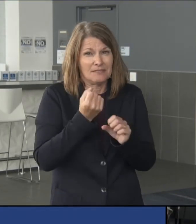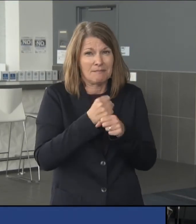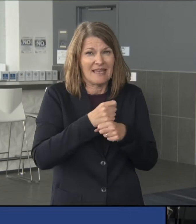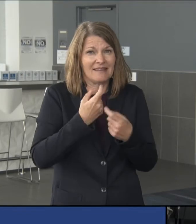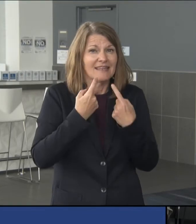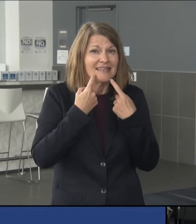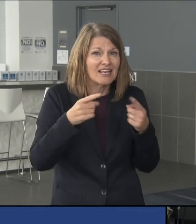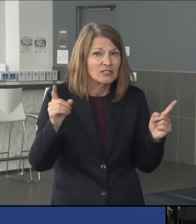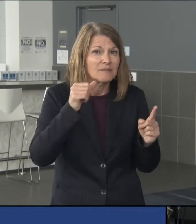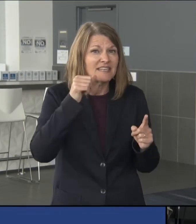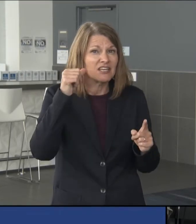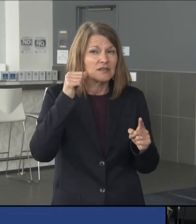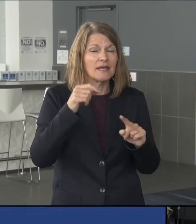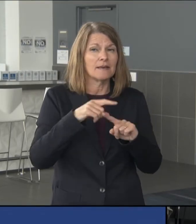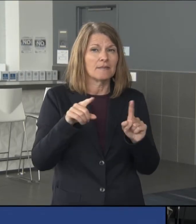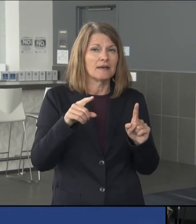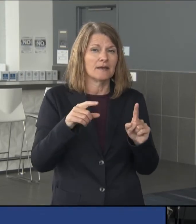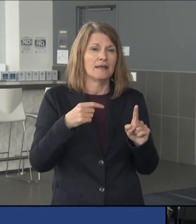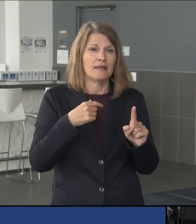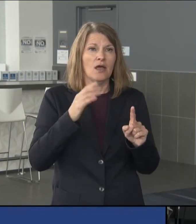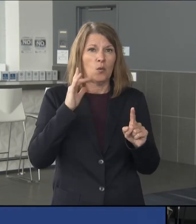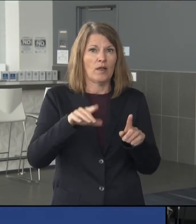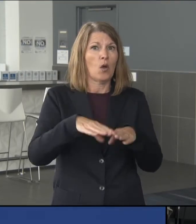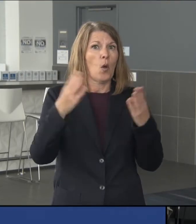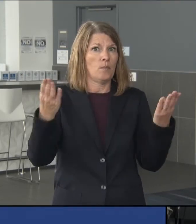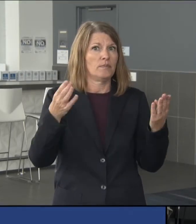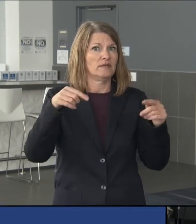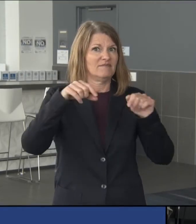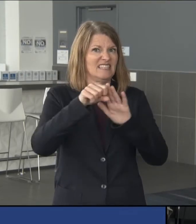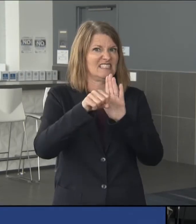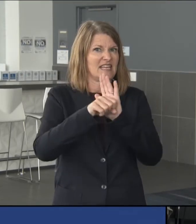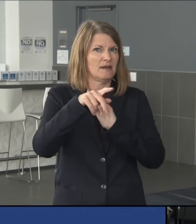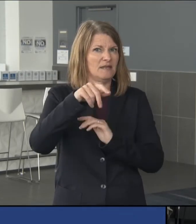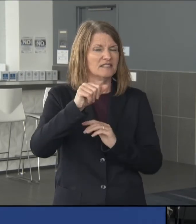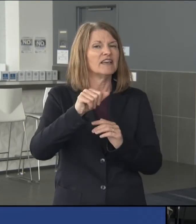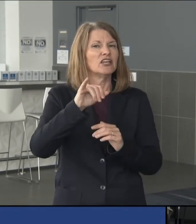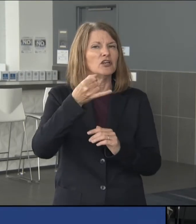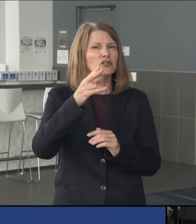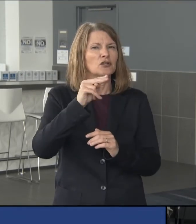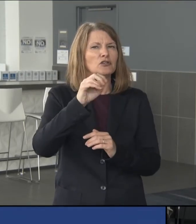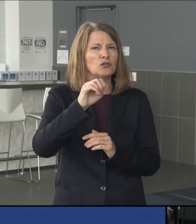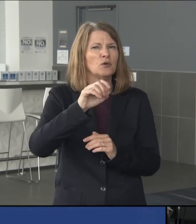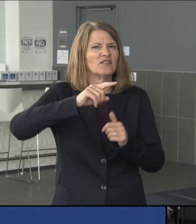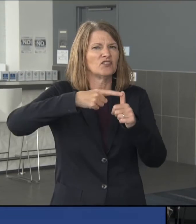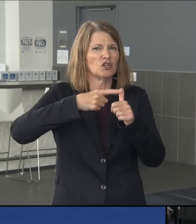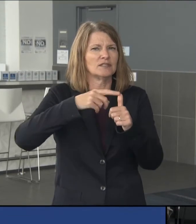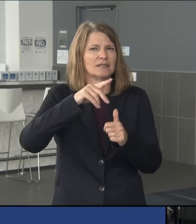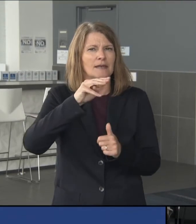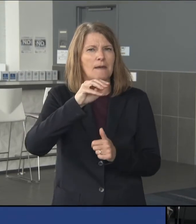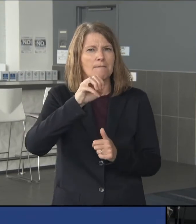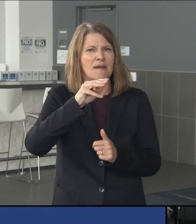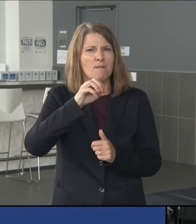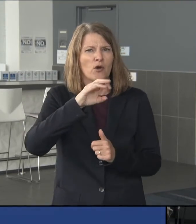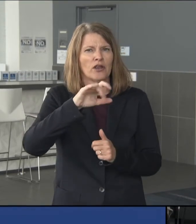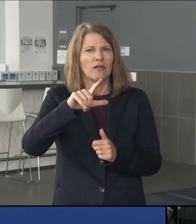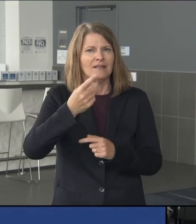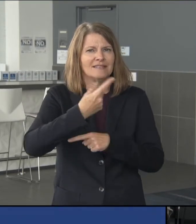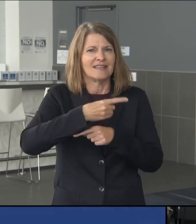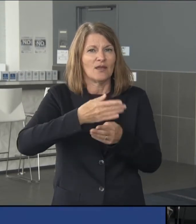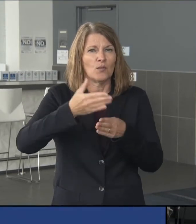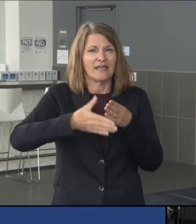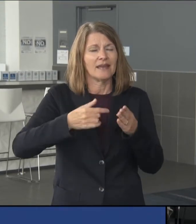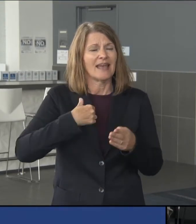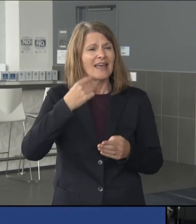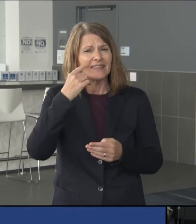that I'm going to be open by June 1st, Memorial Day weekend. And I think the CDC has some things to say